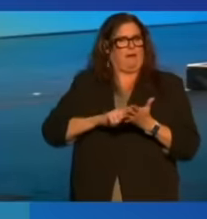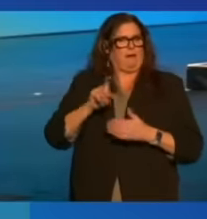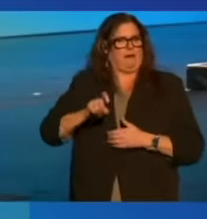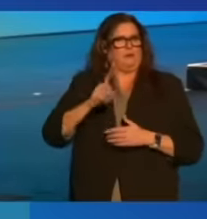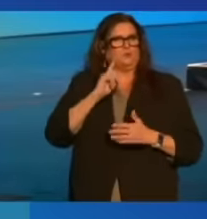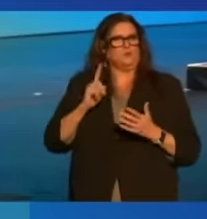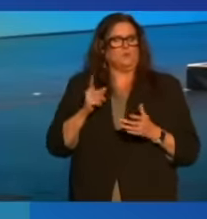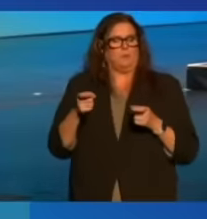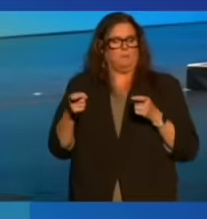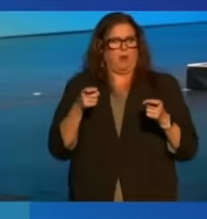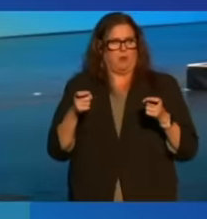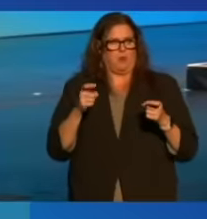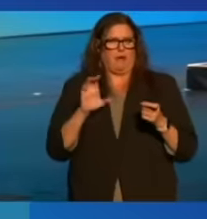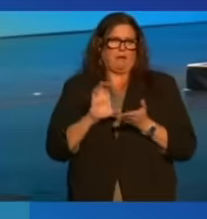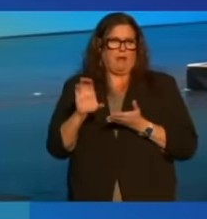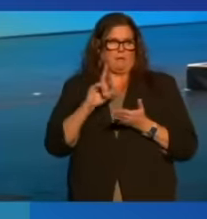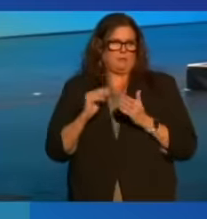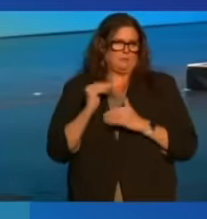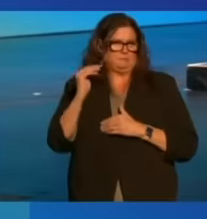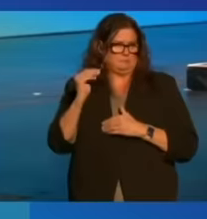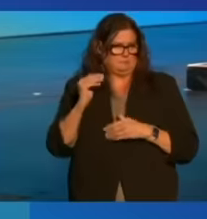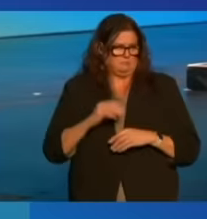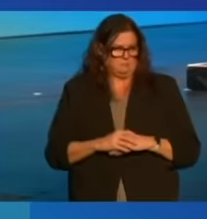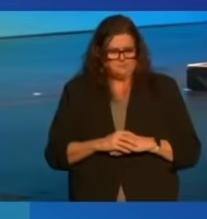moderate capitalism's excesses.